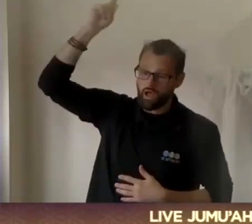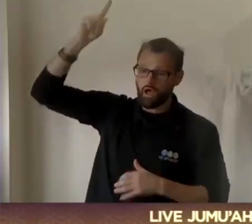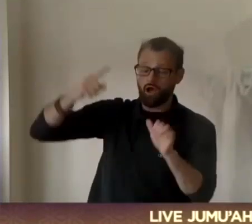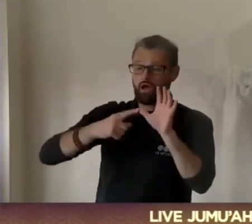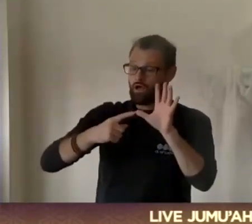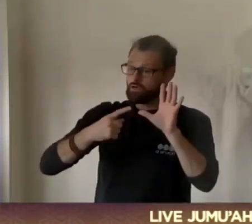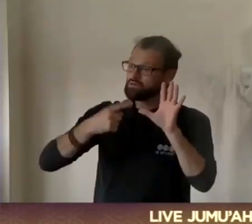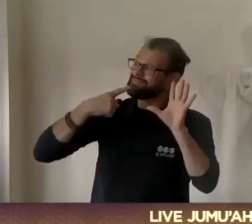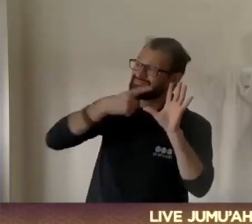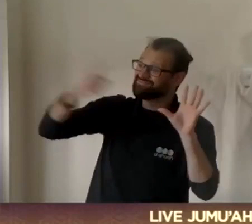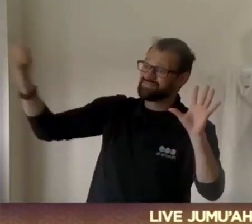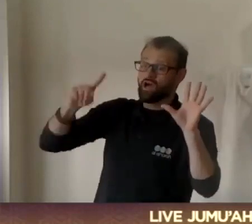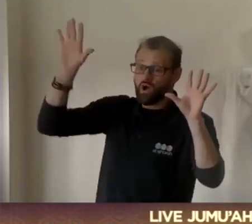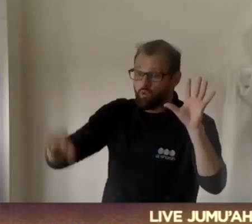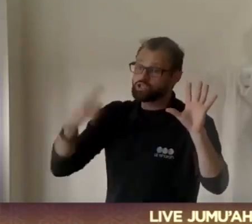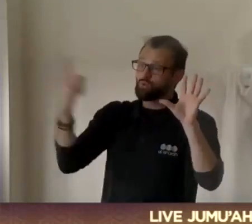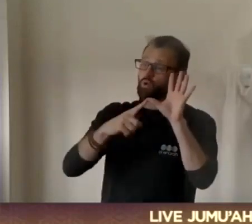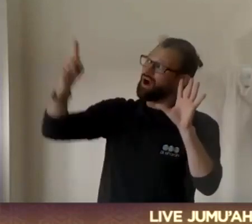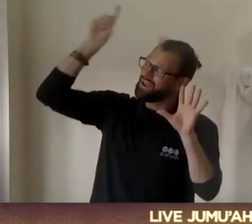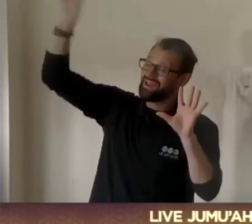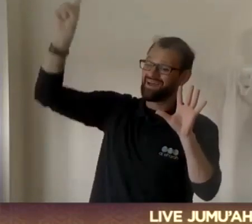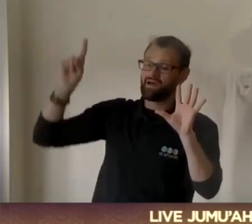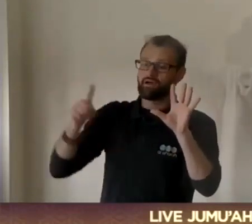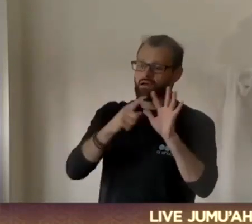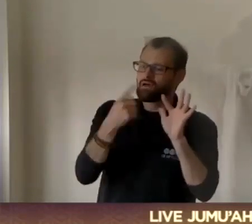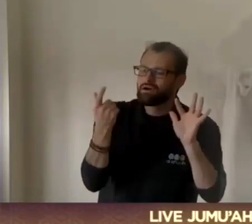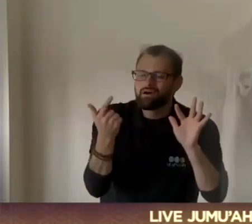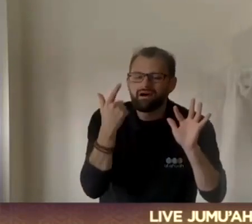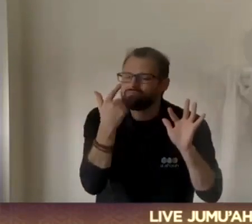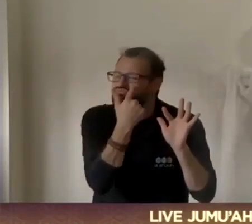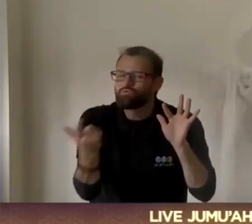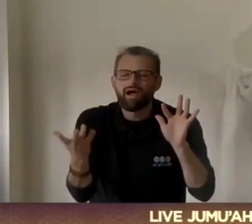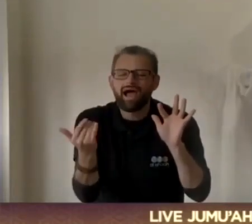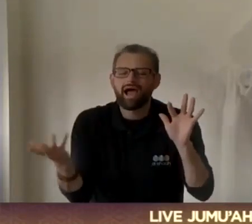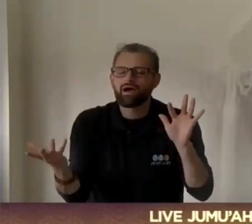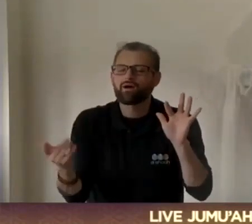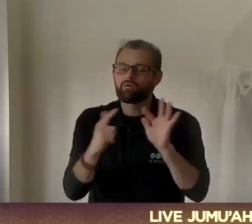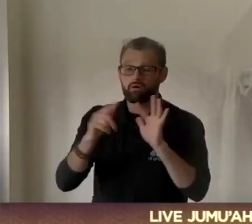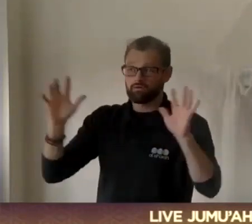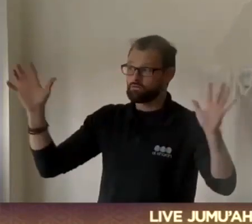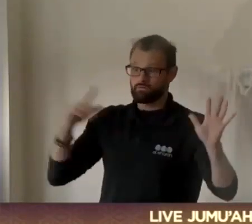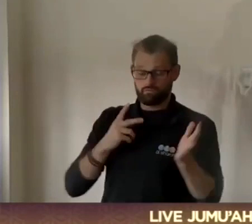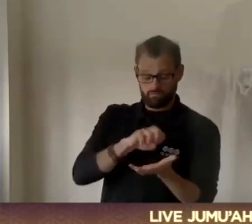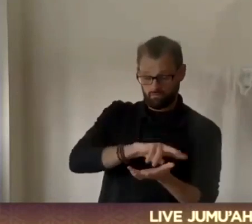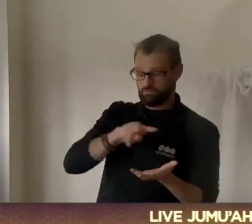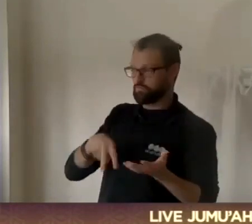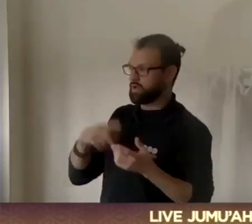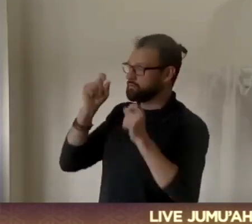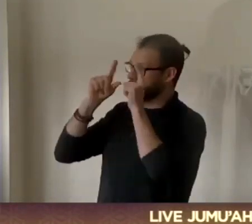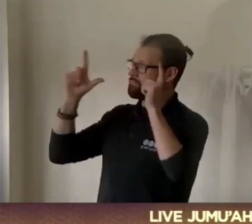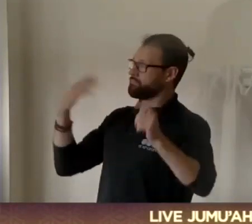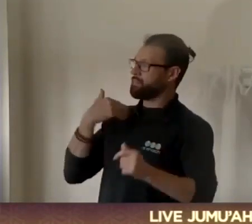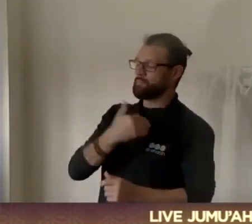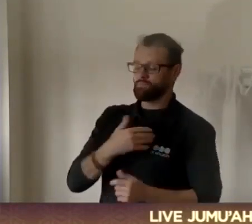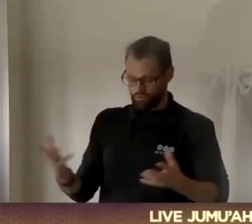prove it by engaging in prayer for the sake of Allah. You get up in the morning for the sake of Allah. The beauty and the peace